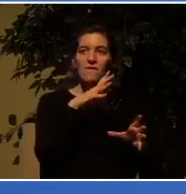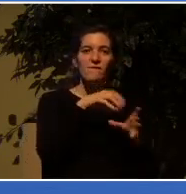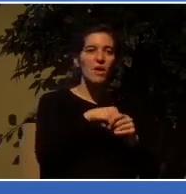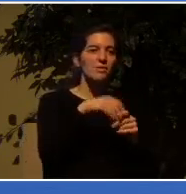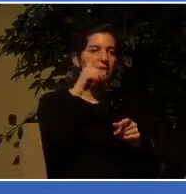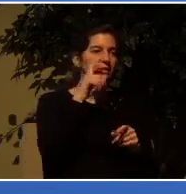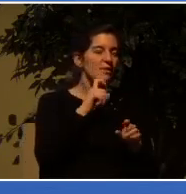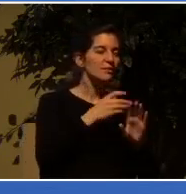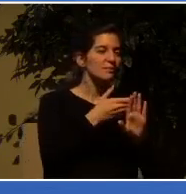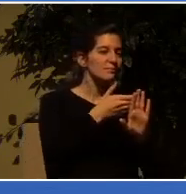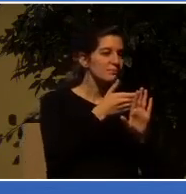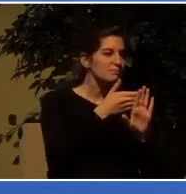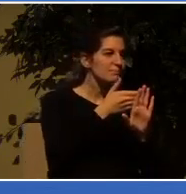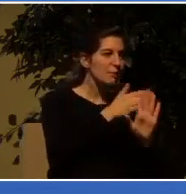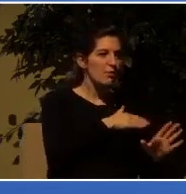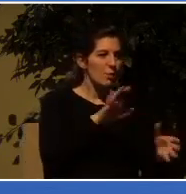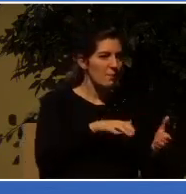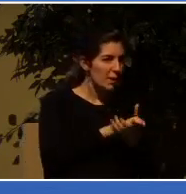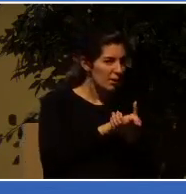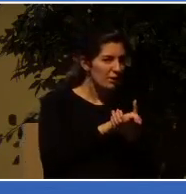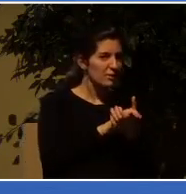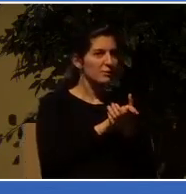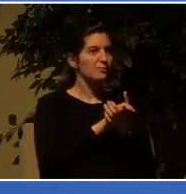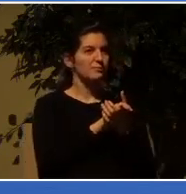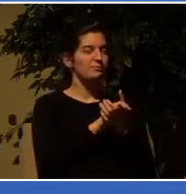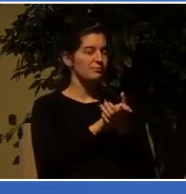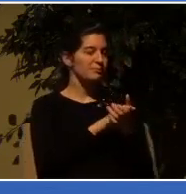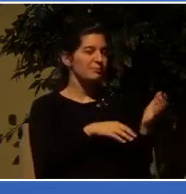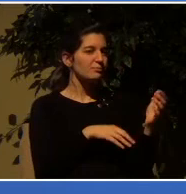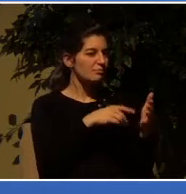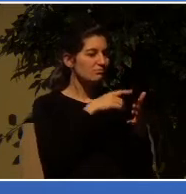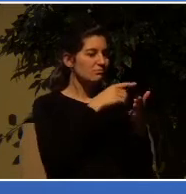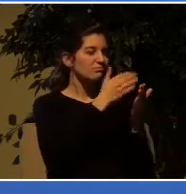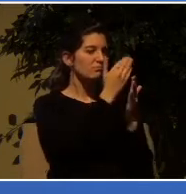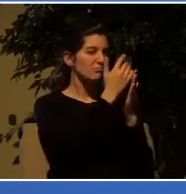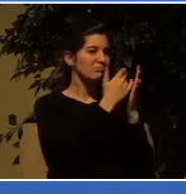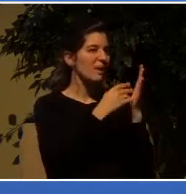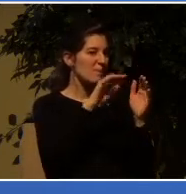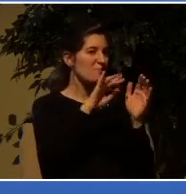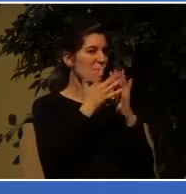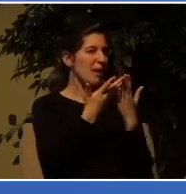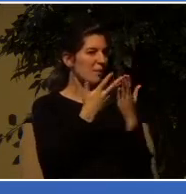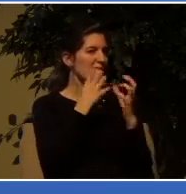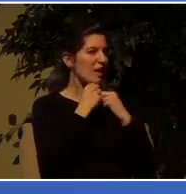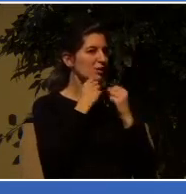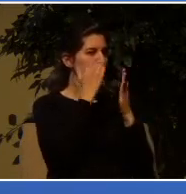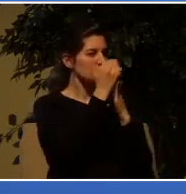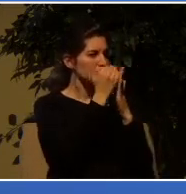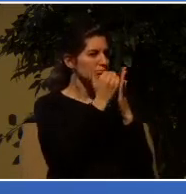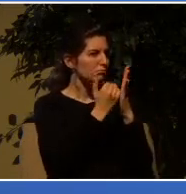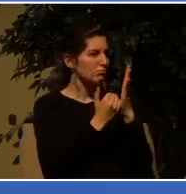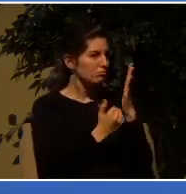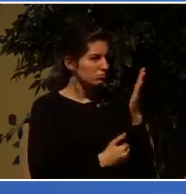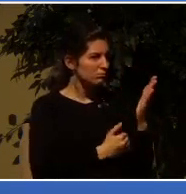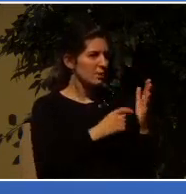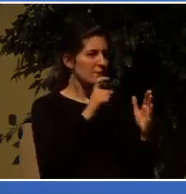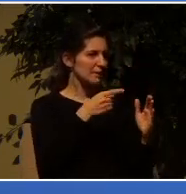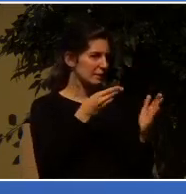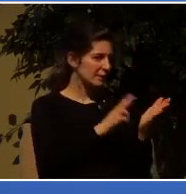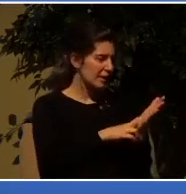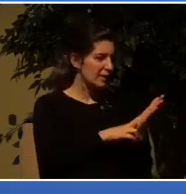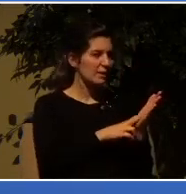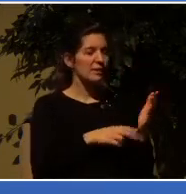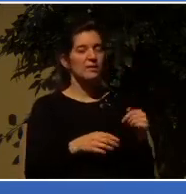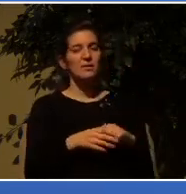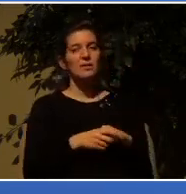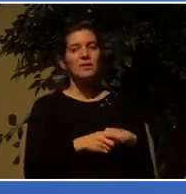apart from a committed marital relationship between a man and a woman. You can imagine where that goes. The British